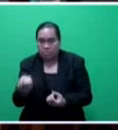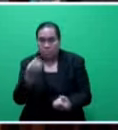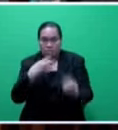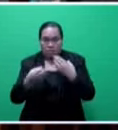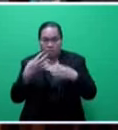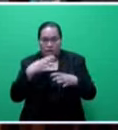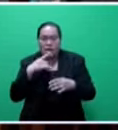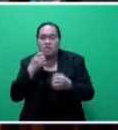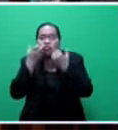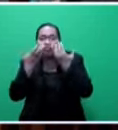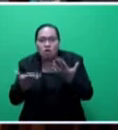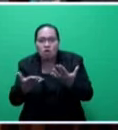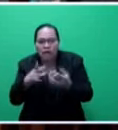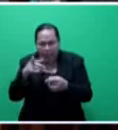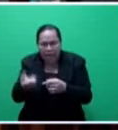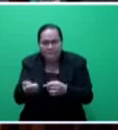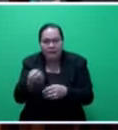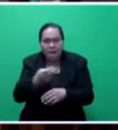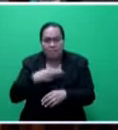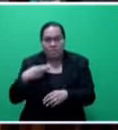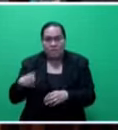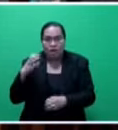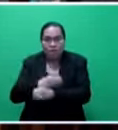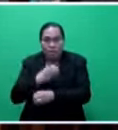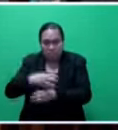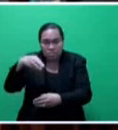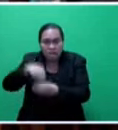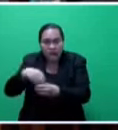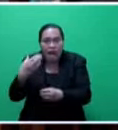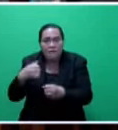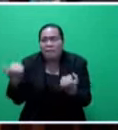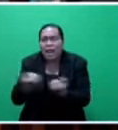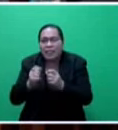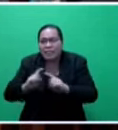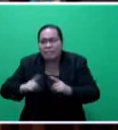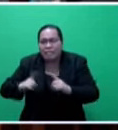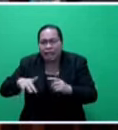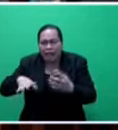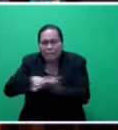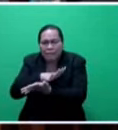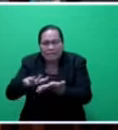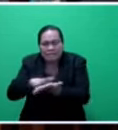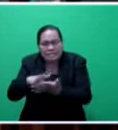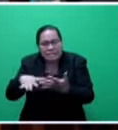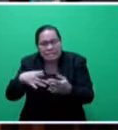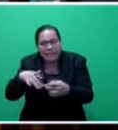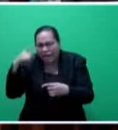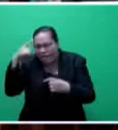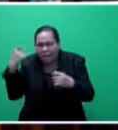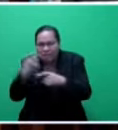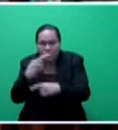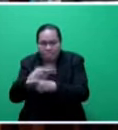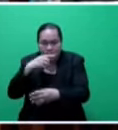and confusion in the Ministry of Employment, and the Honourable Minister should look at that. And let me give some examples, Mr. Speaker, in the way